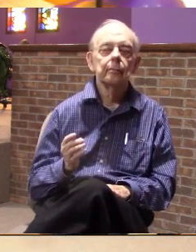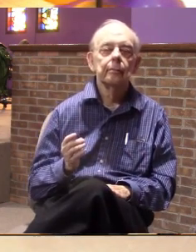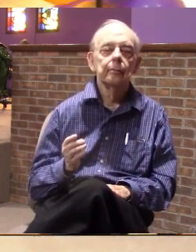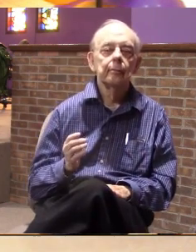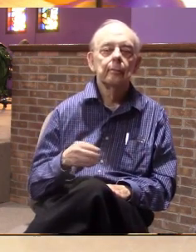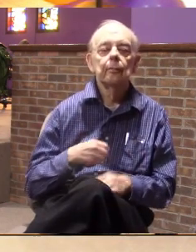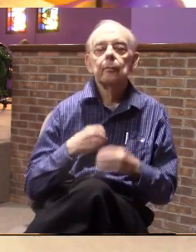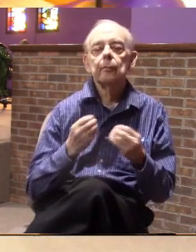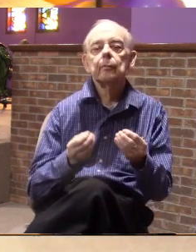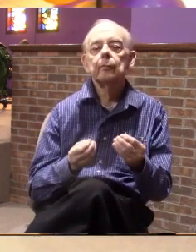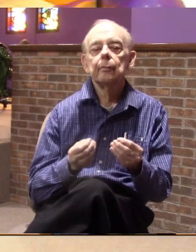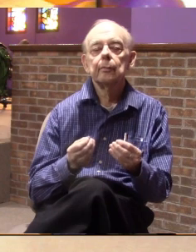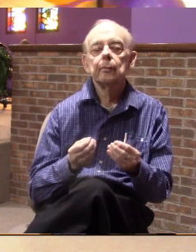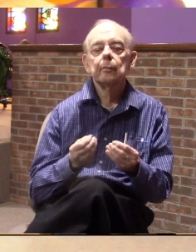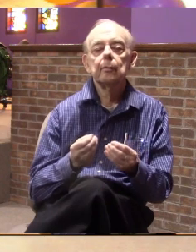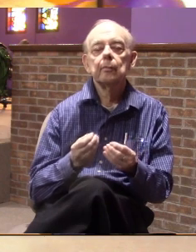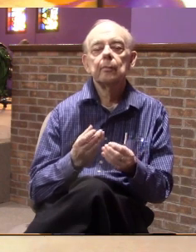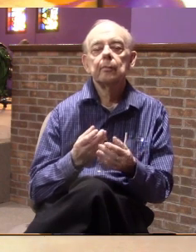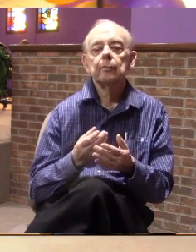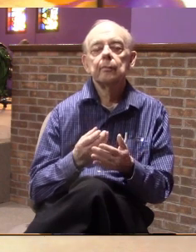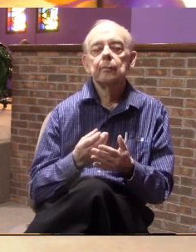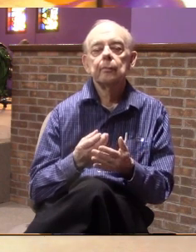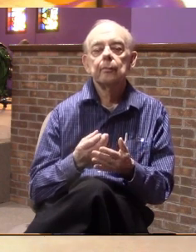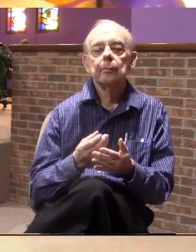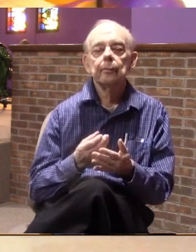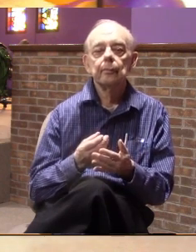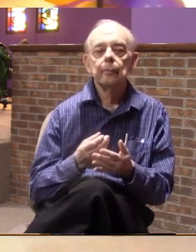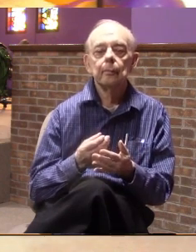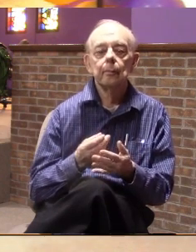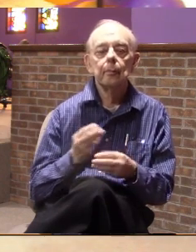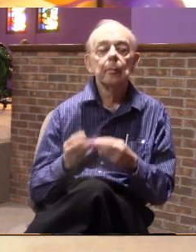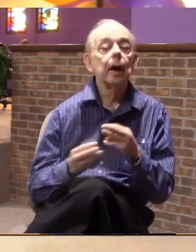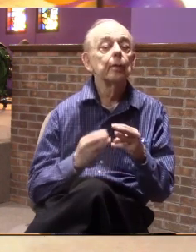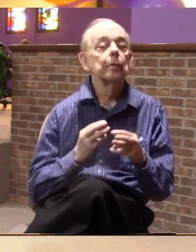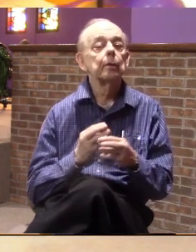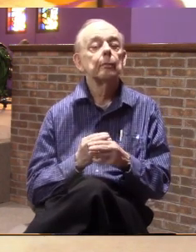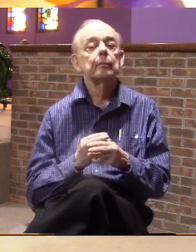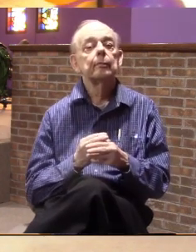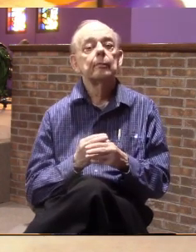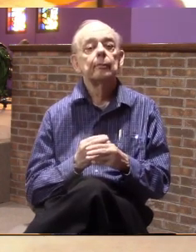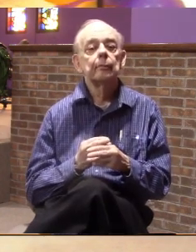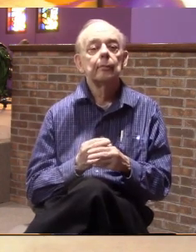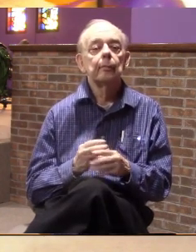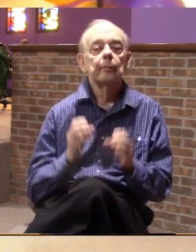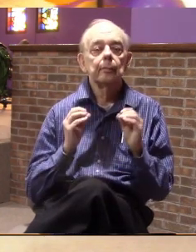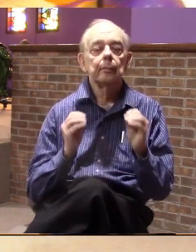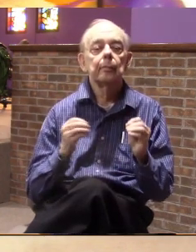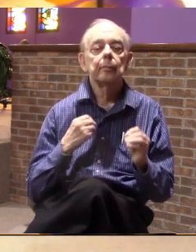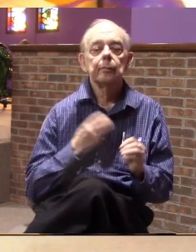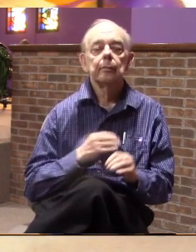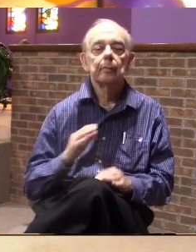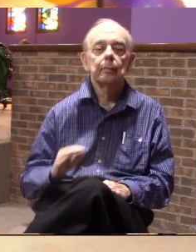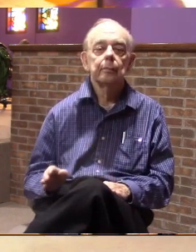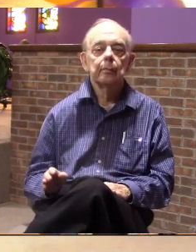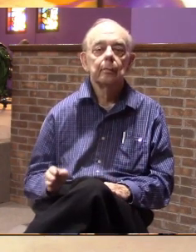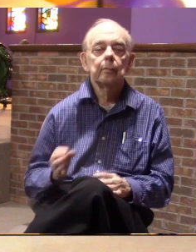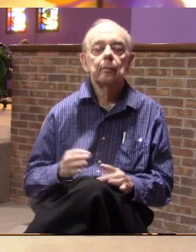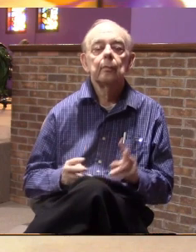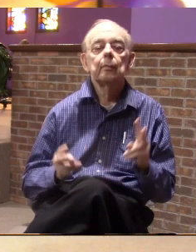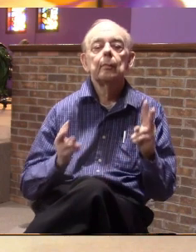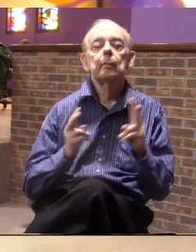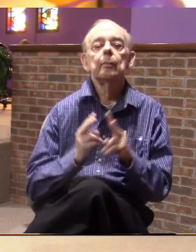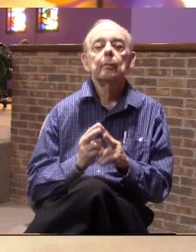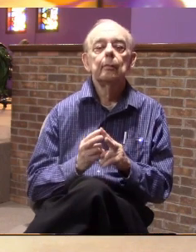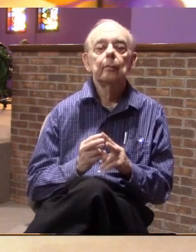given out by the world and teaching our children values